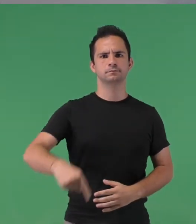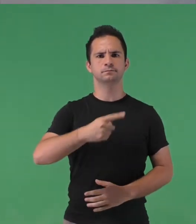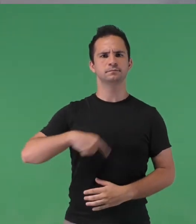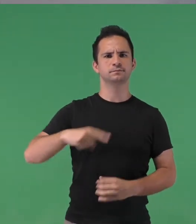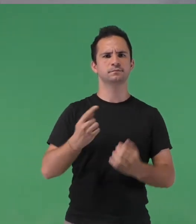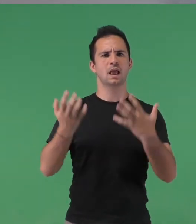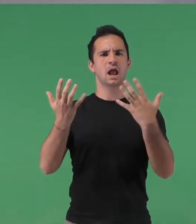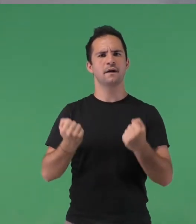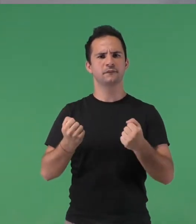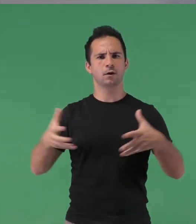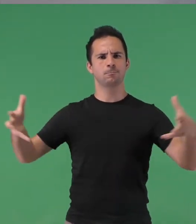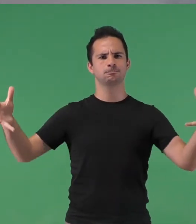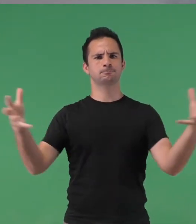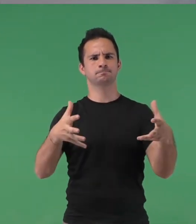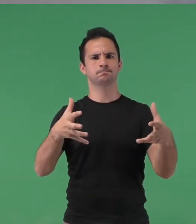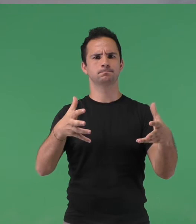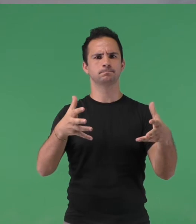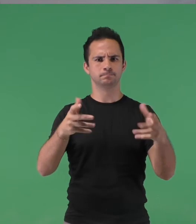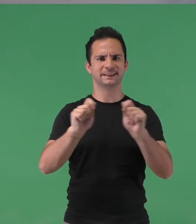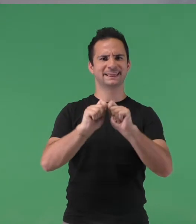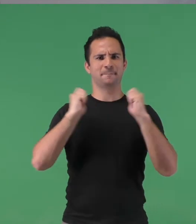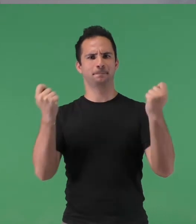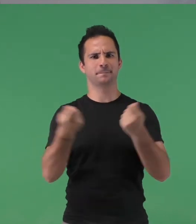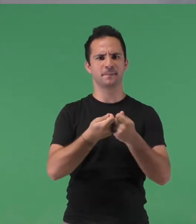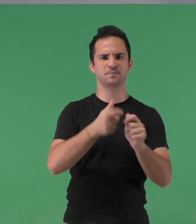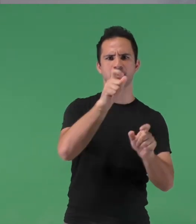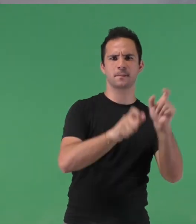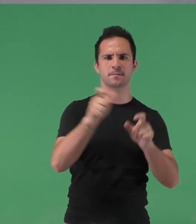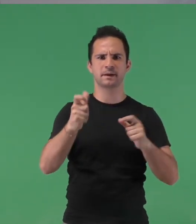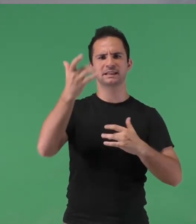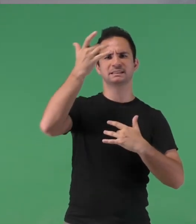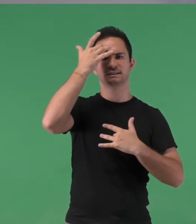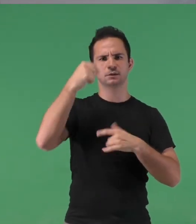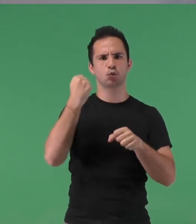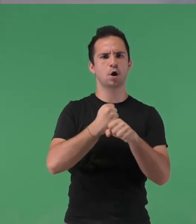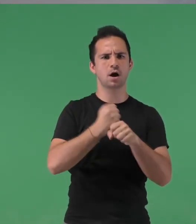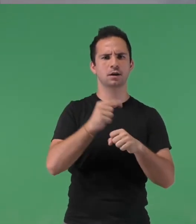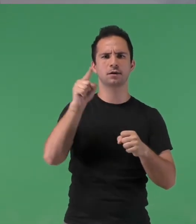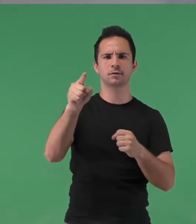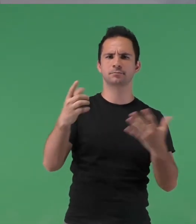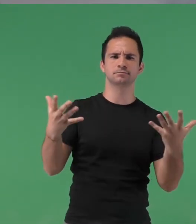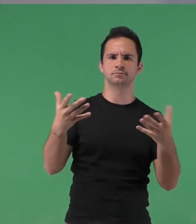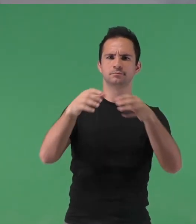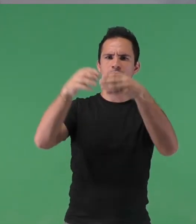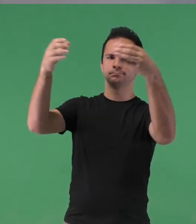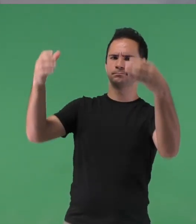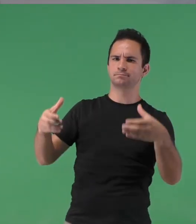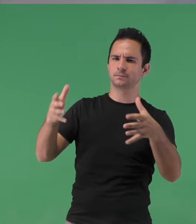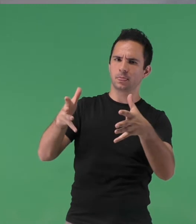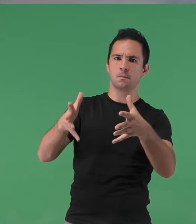and we had a team of patients working together on the development of the of the device we believe that by giving value to the society